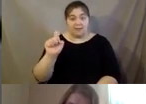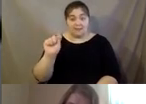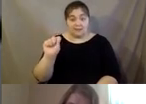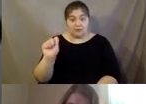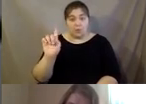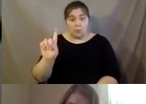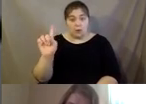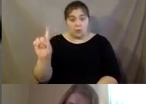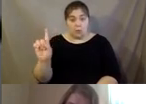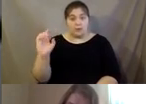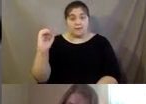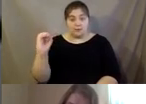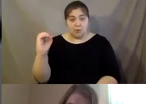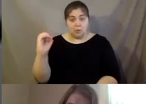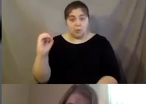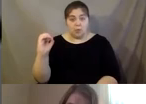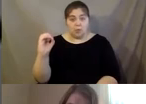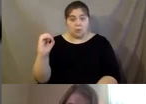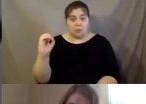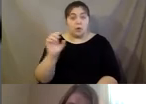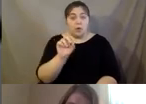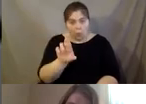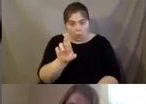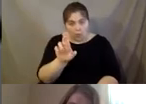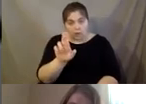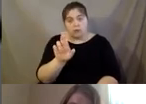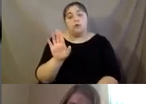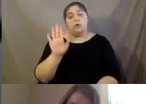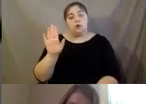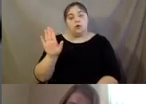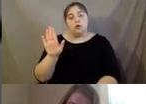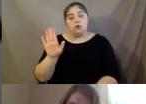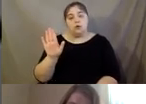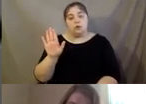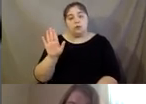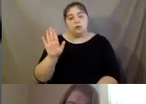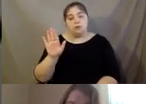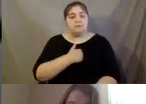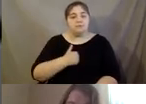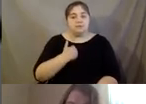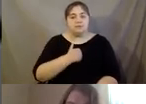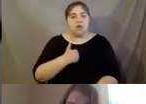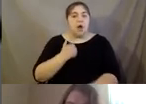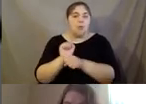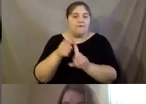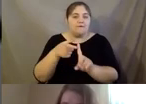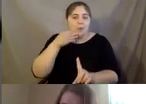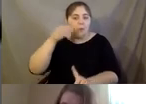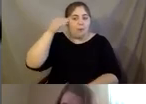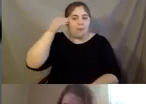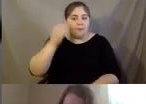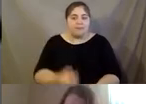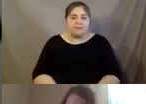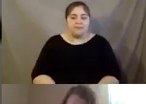-1-0. Or her, um, sorry, working from home. Steph is here.